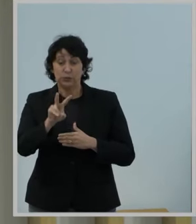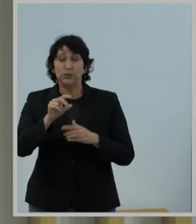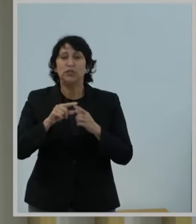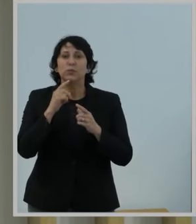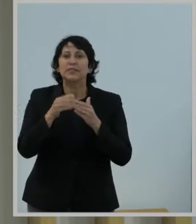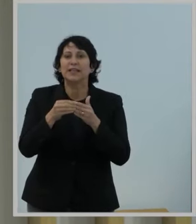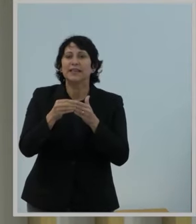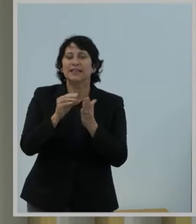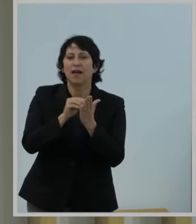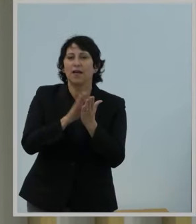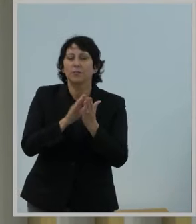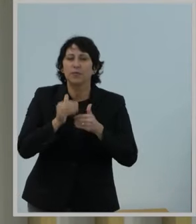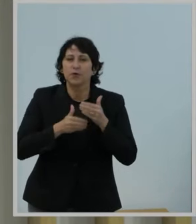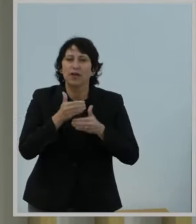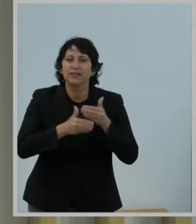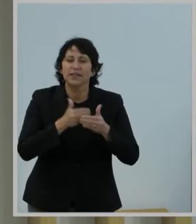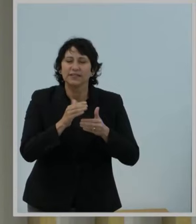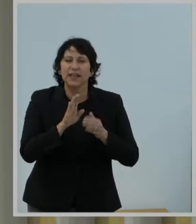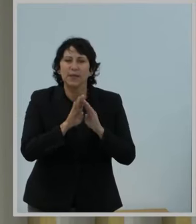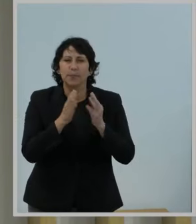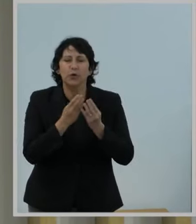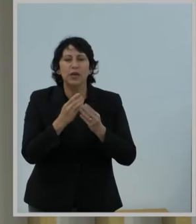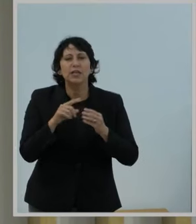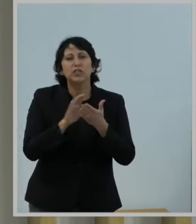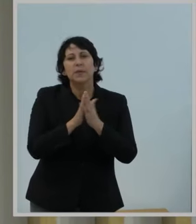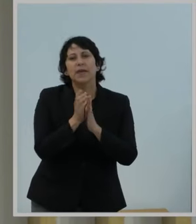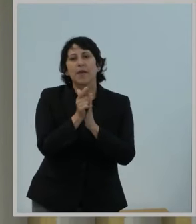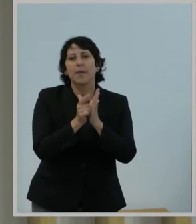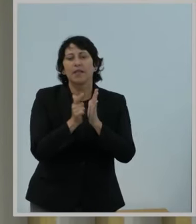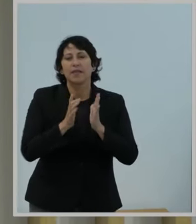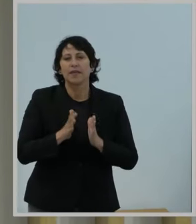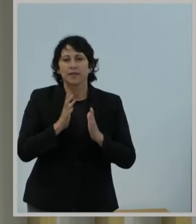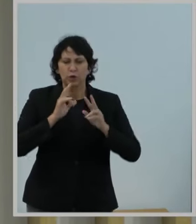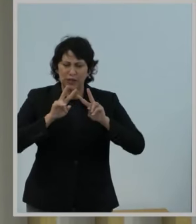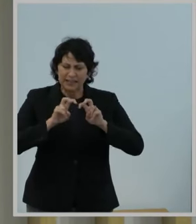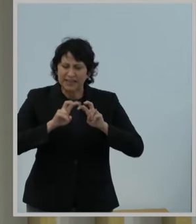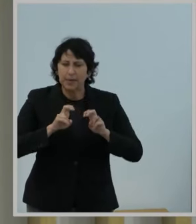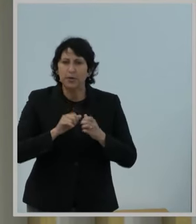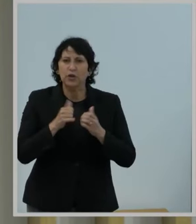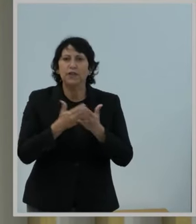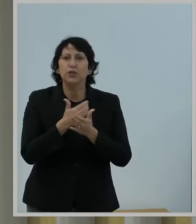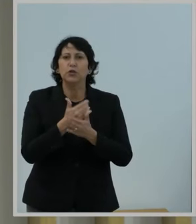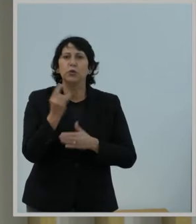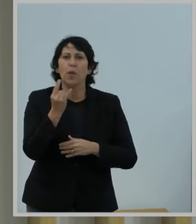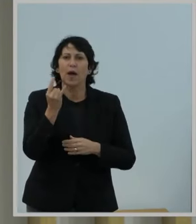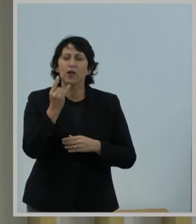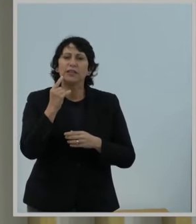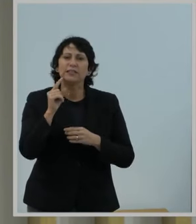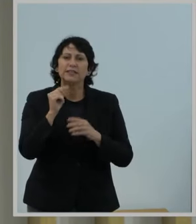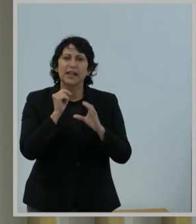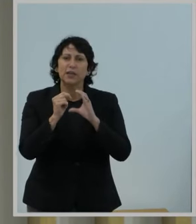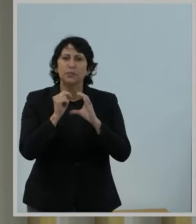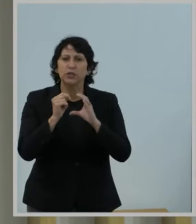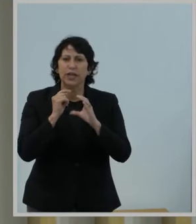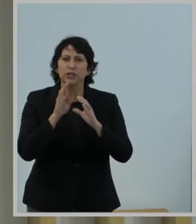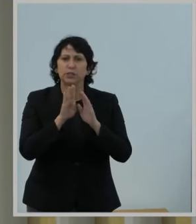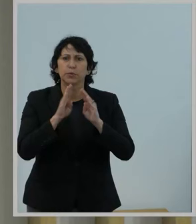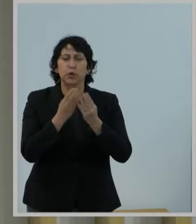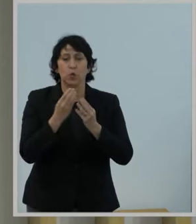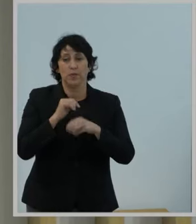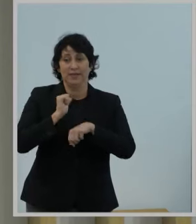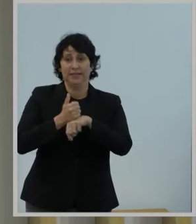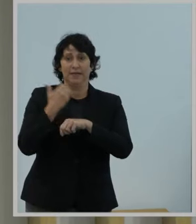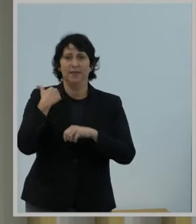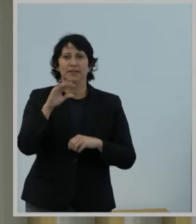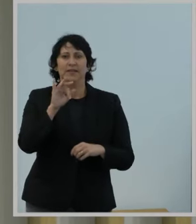in the Private Radio Bureau, and she became a legal instruments examiner in the new Wireless Telecommunications Bureau when it was formed back